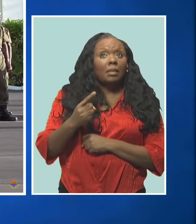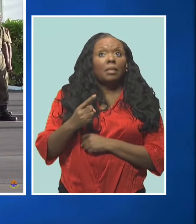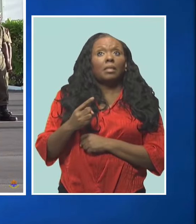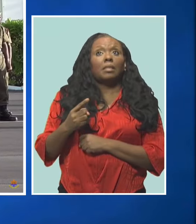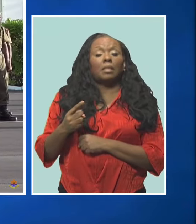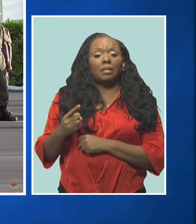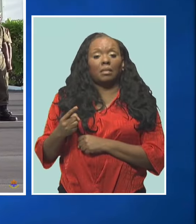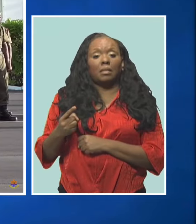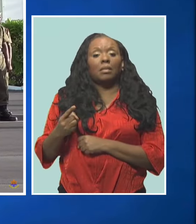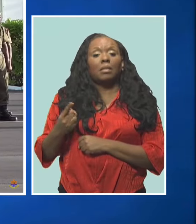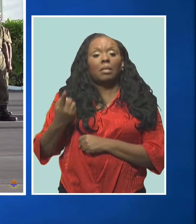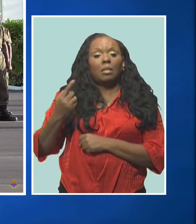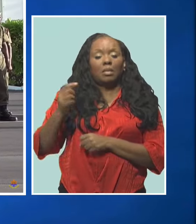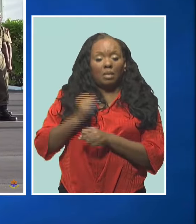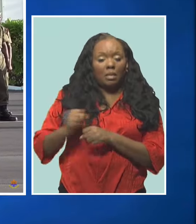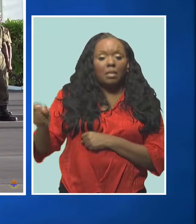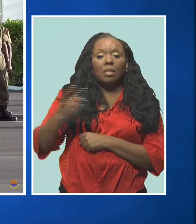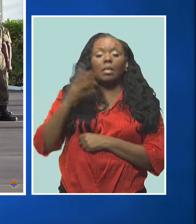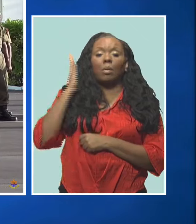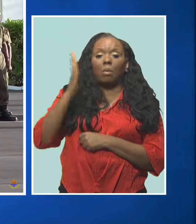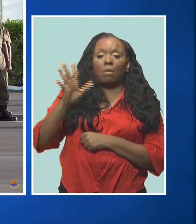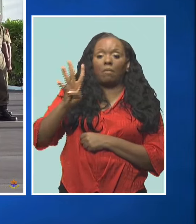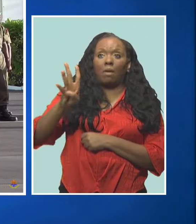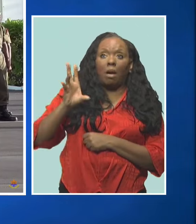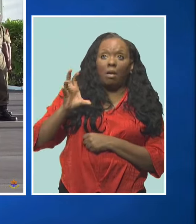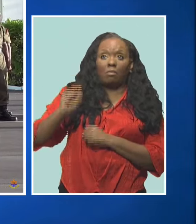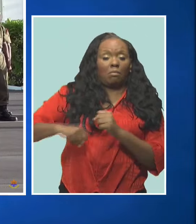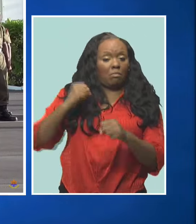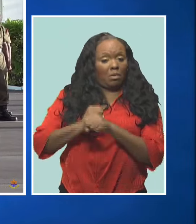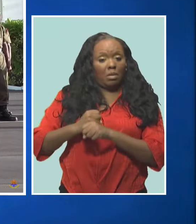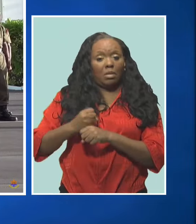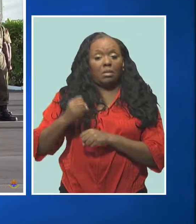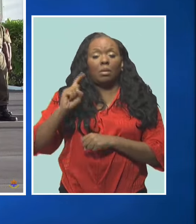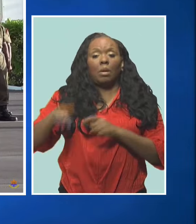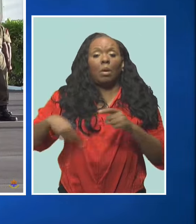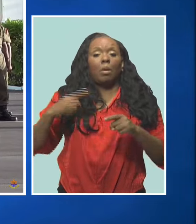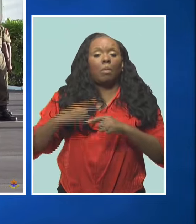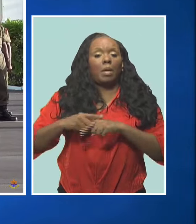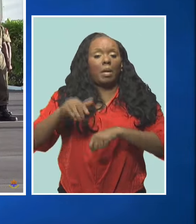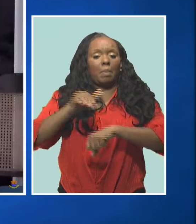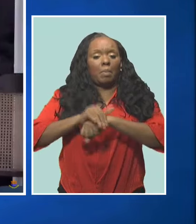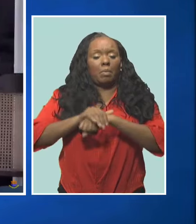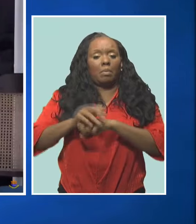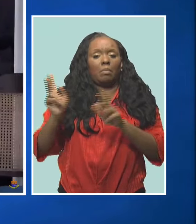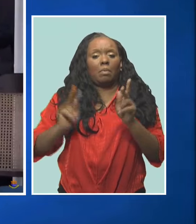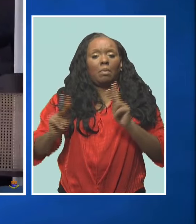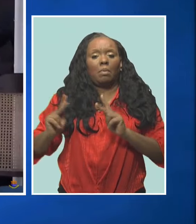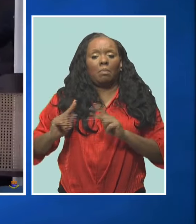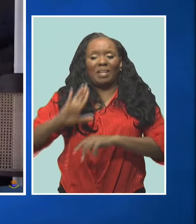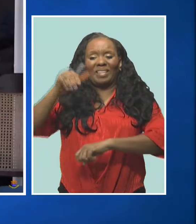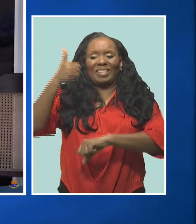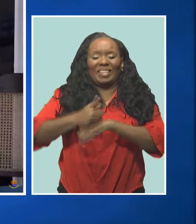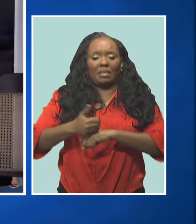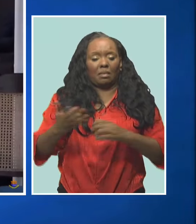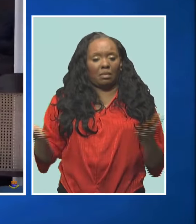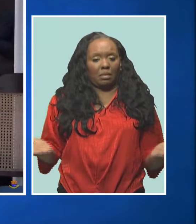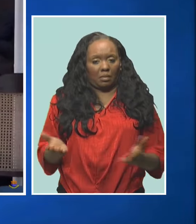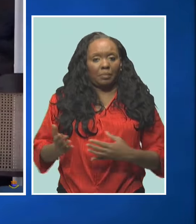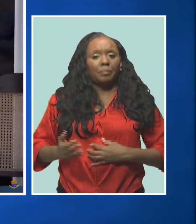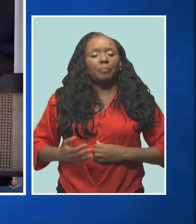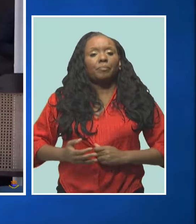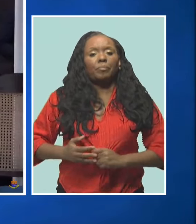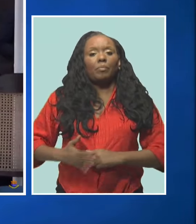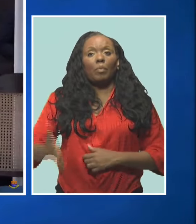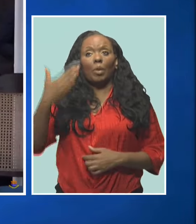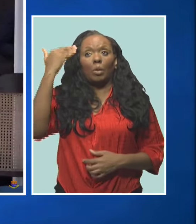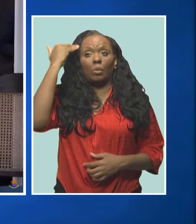its modern landing when the British first landed. It has been at the center of global events and